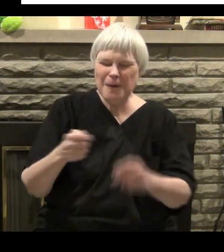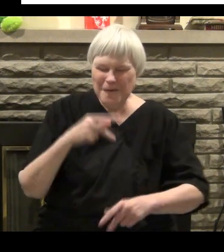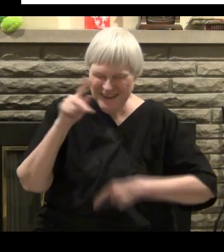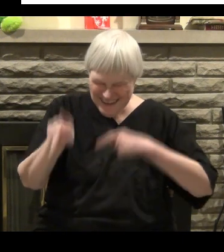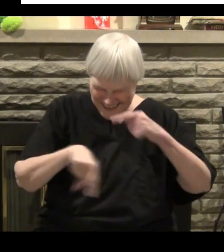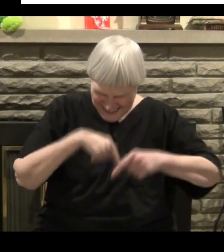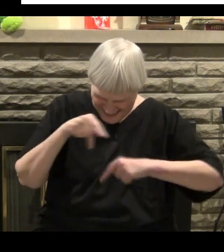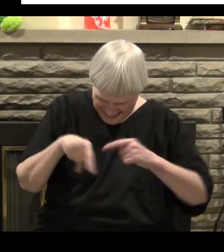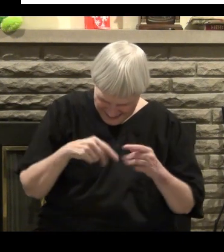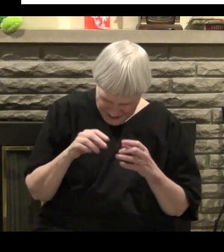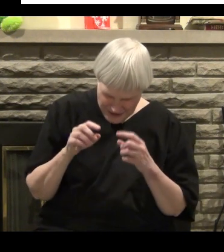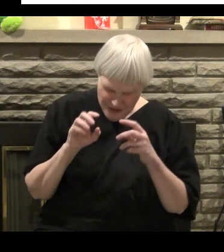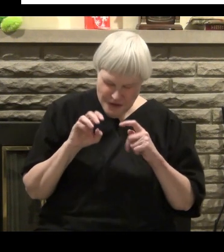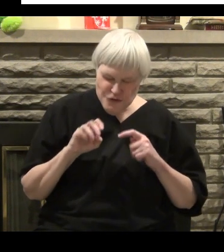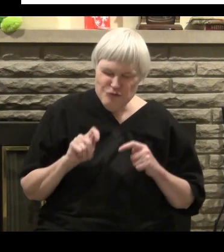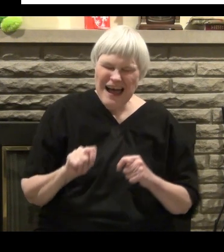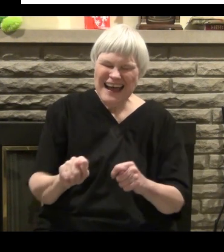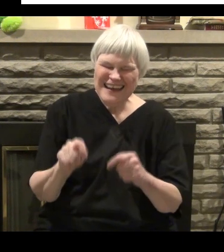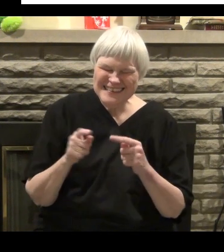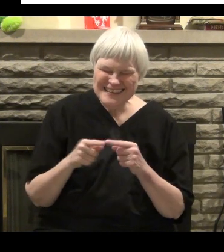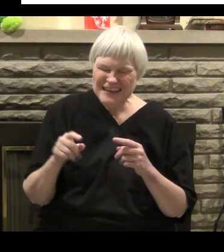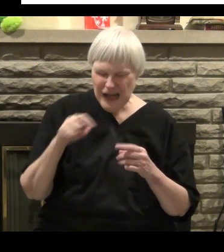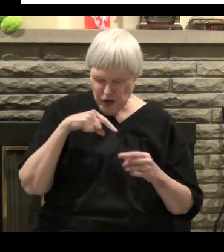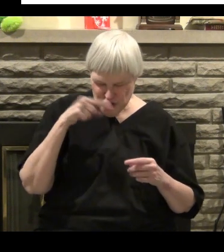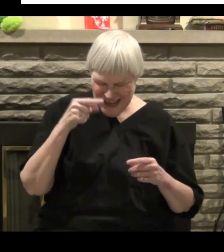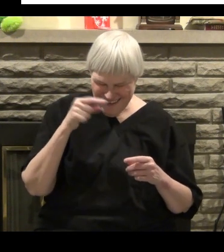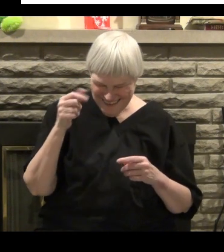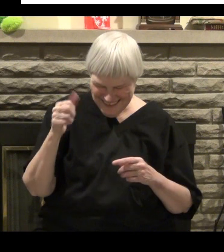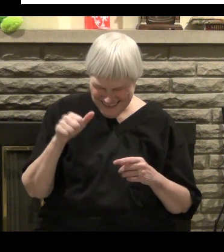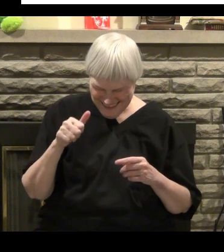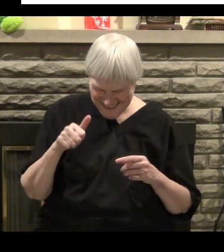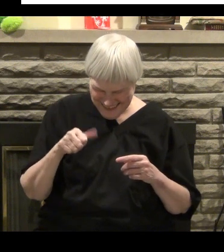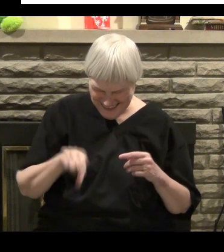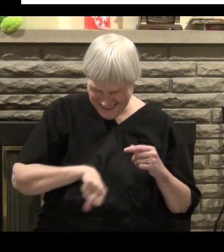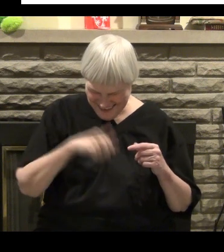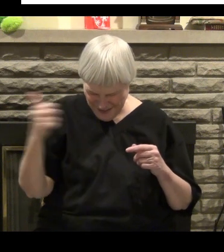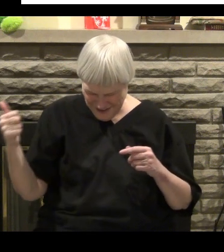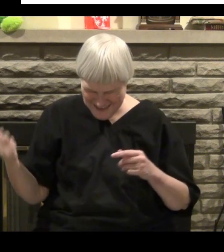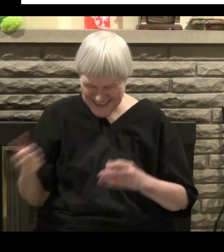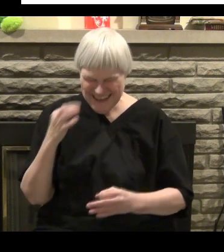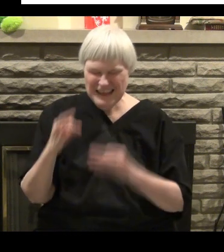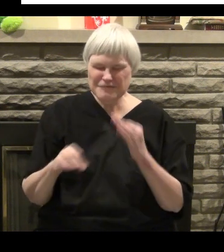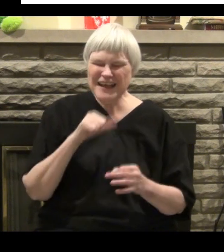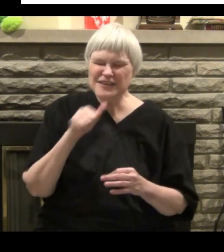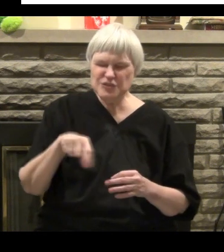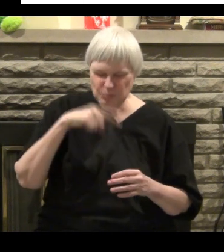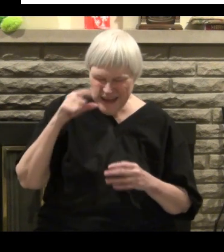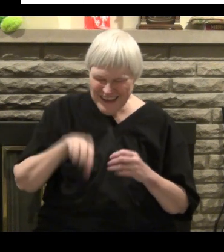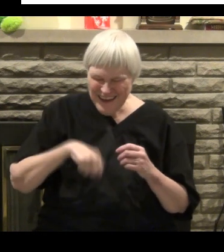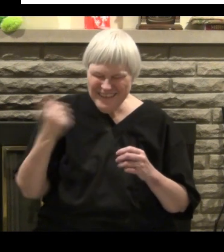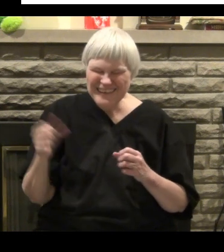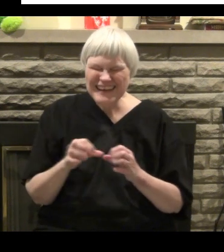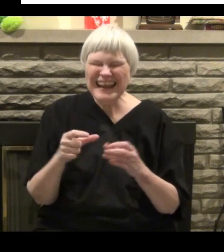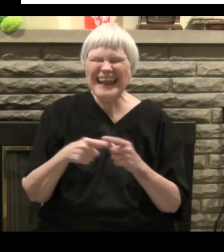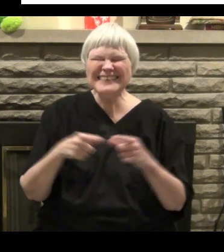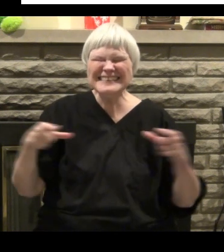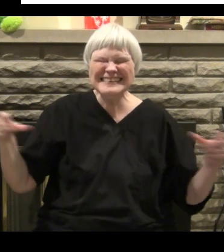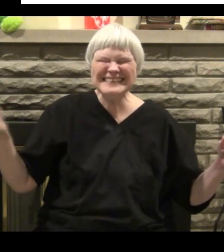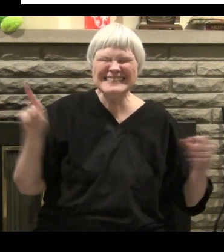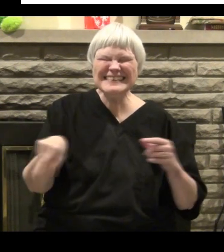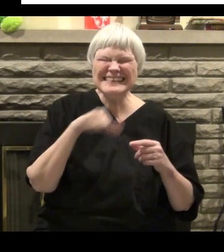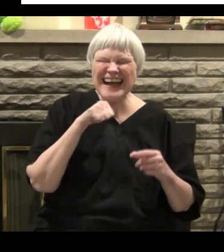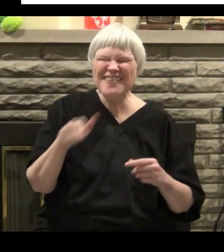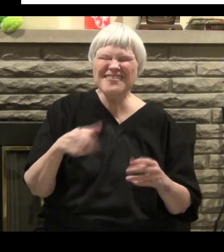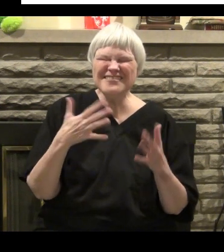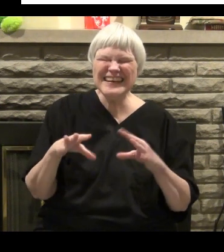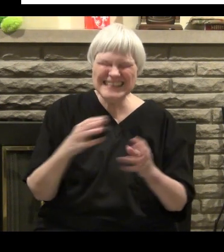I call them the spiritually gifted folks because that was always one group that always did that all the time. Tried to get on you about that stuff. Well